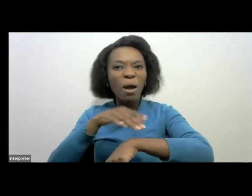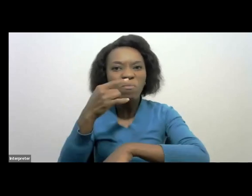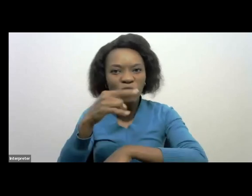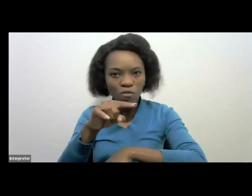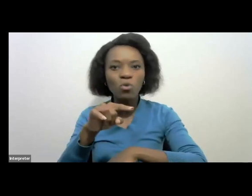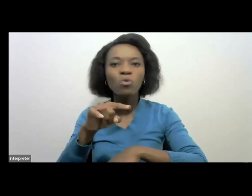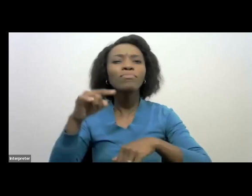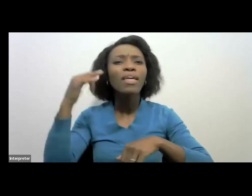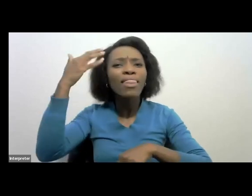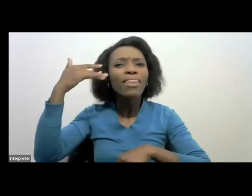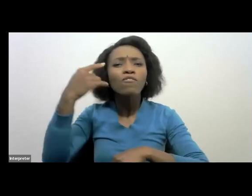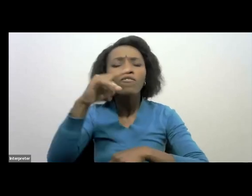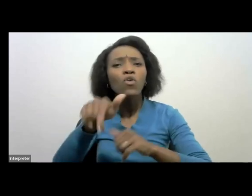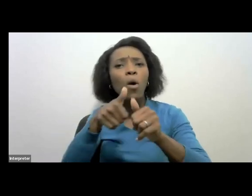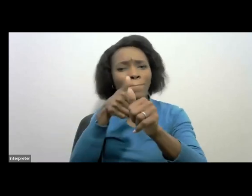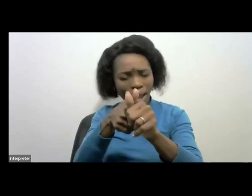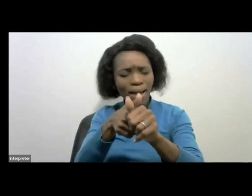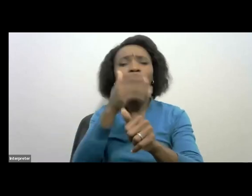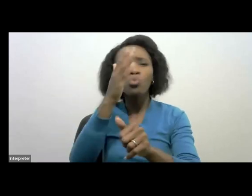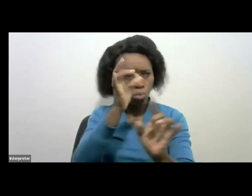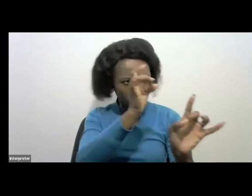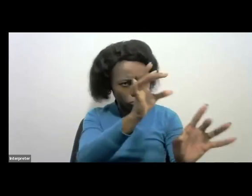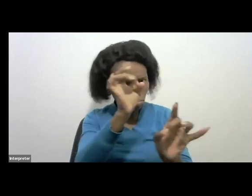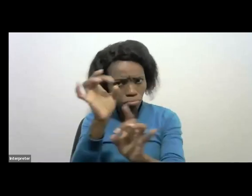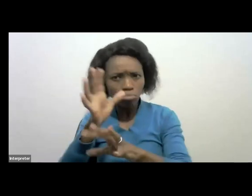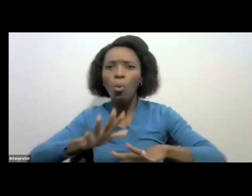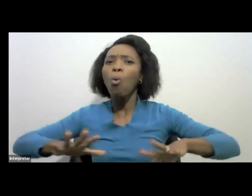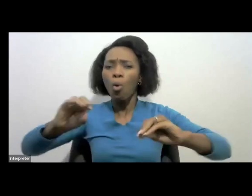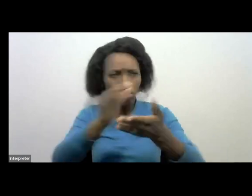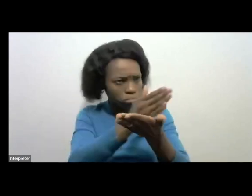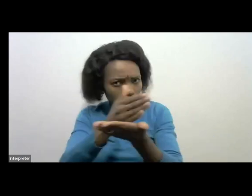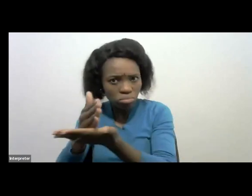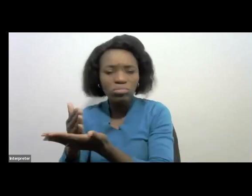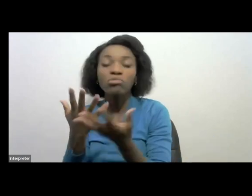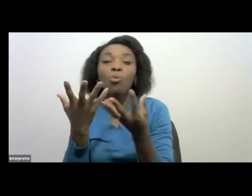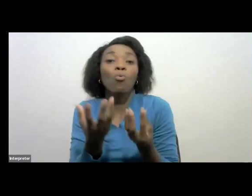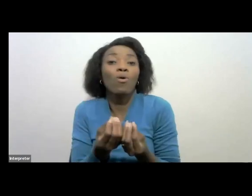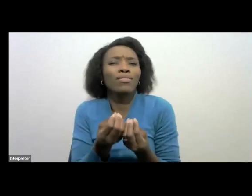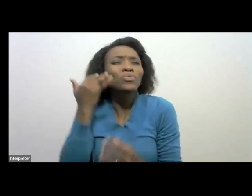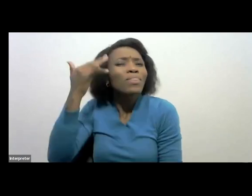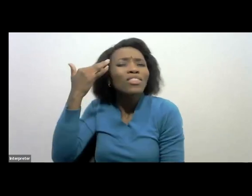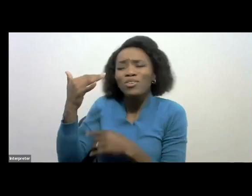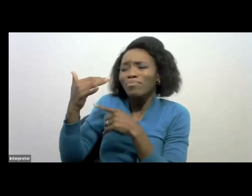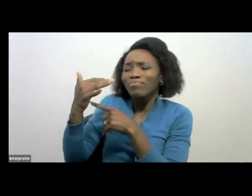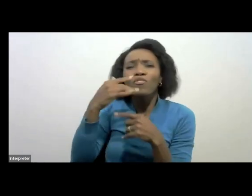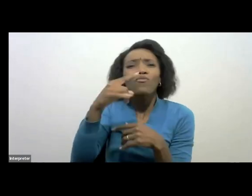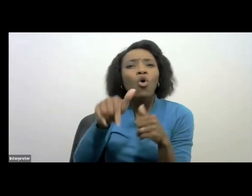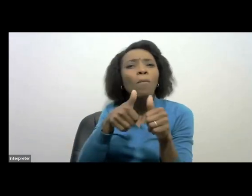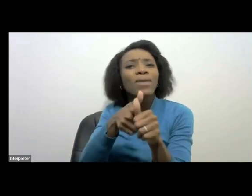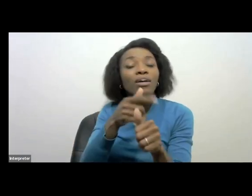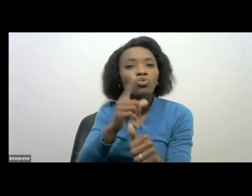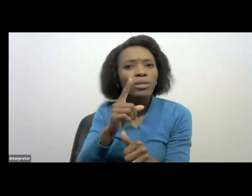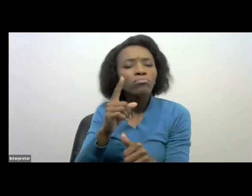to share with you. And our theory of compliance is that we believe that most of the taxpayers